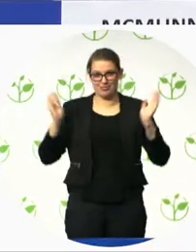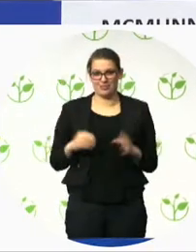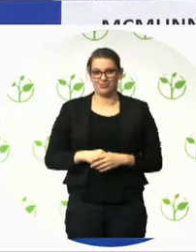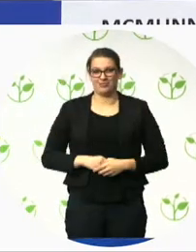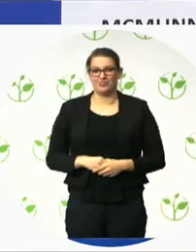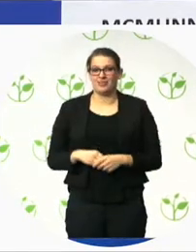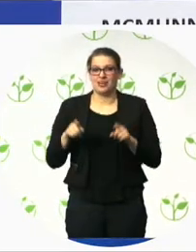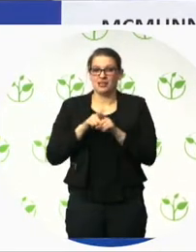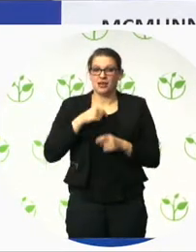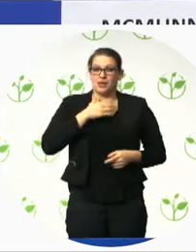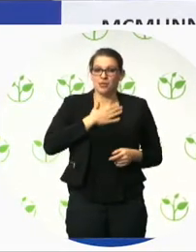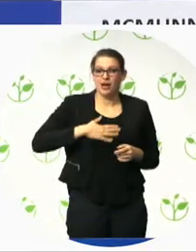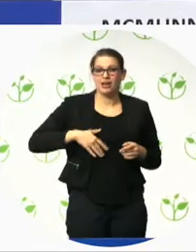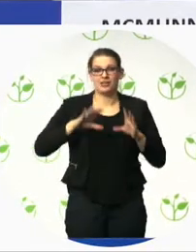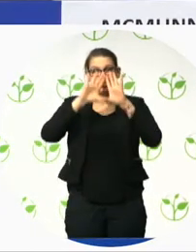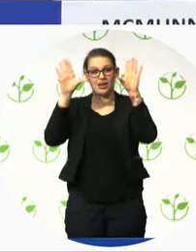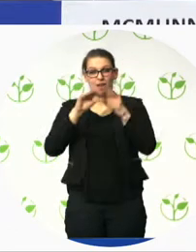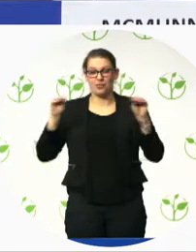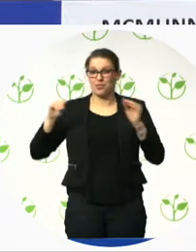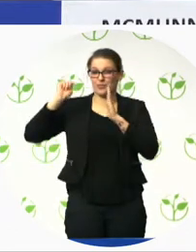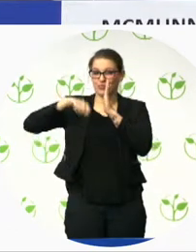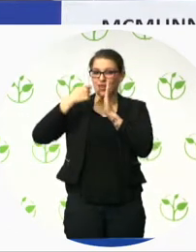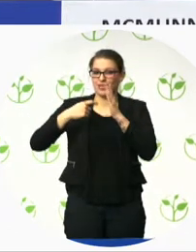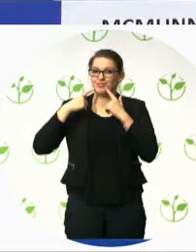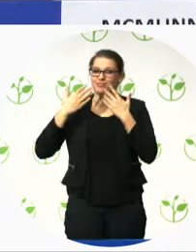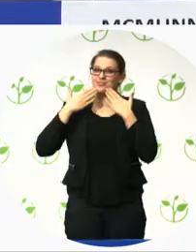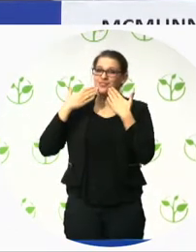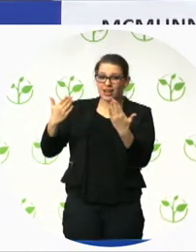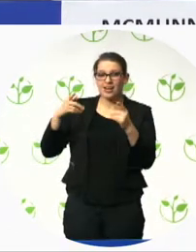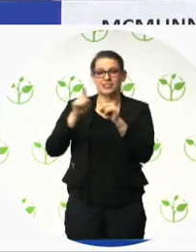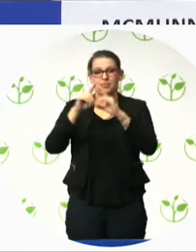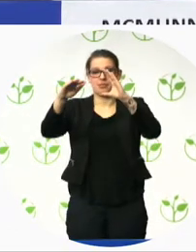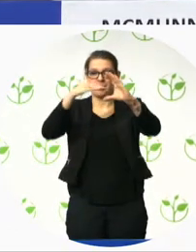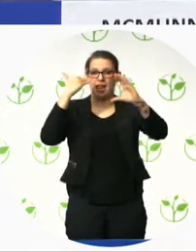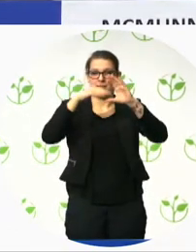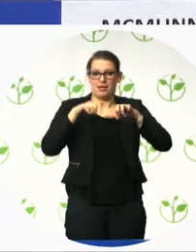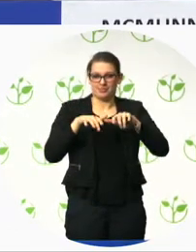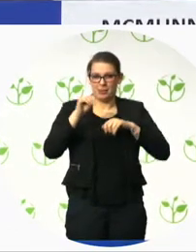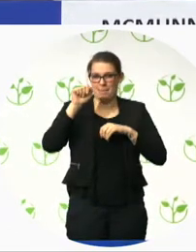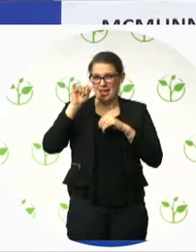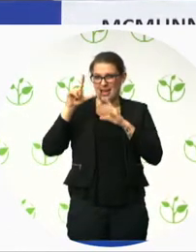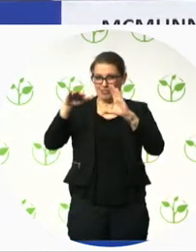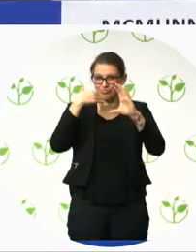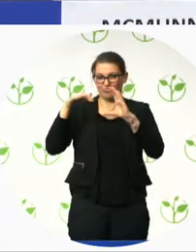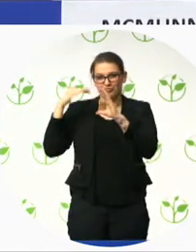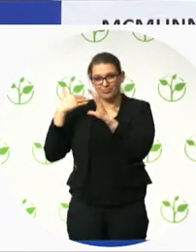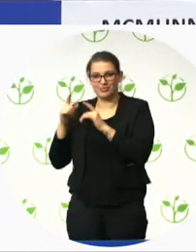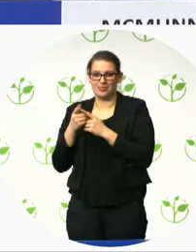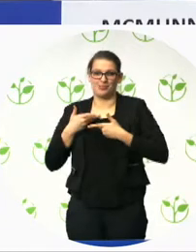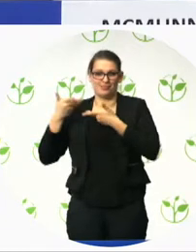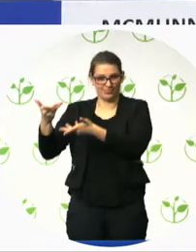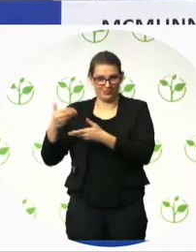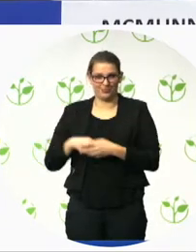just for the dozens of emails that have flooded my inbox, like everyone else's, since we embarked on this journey. But